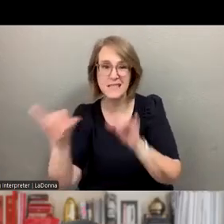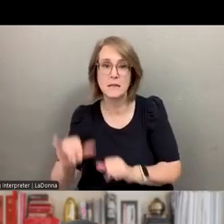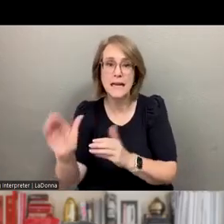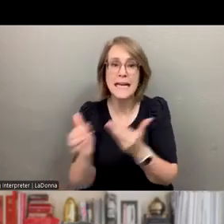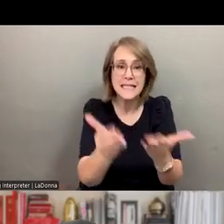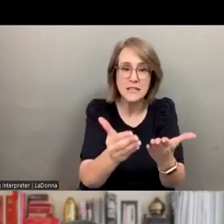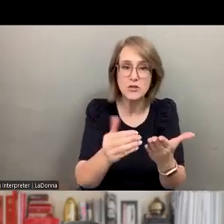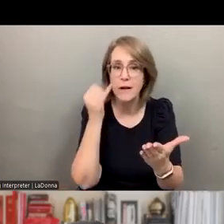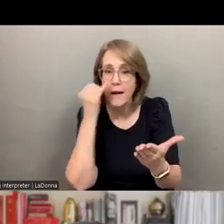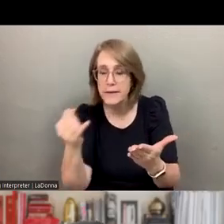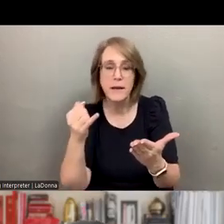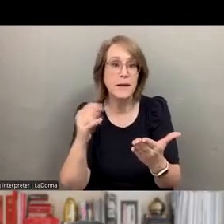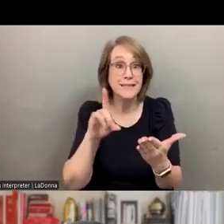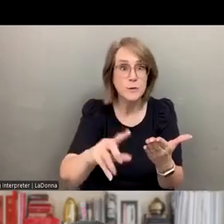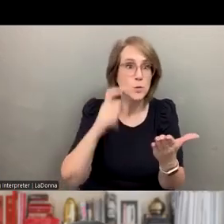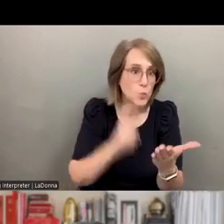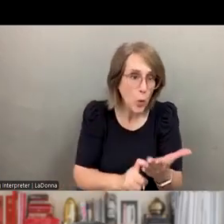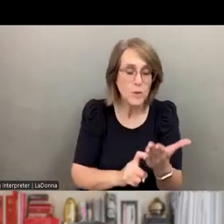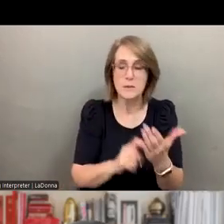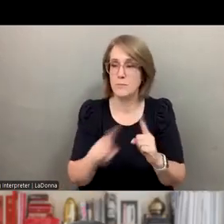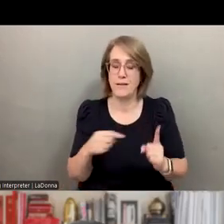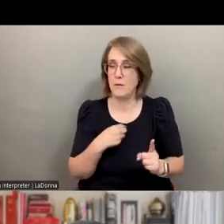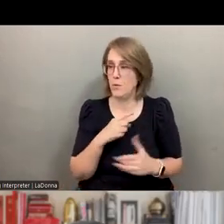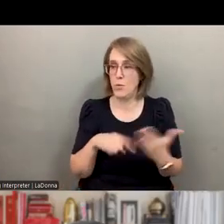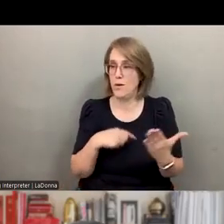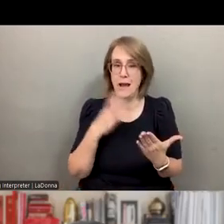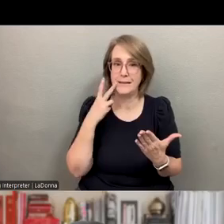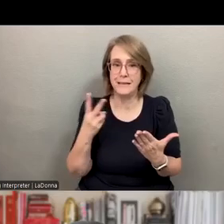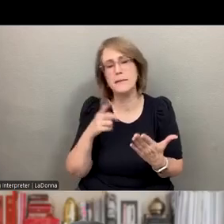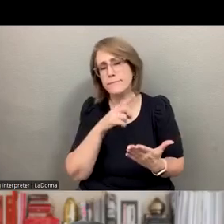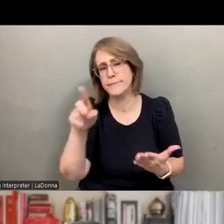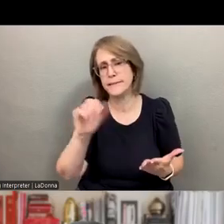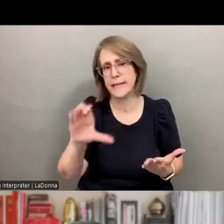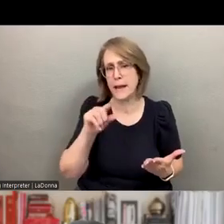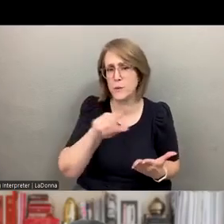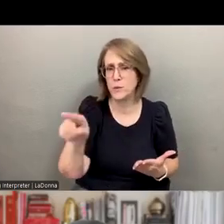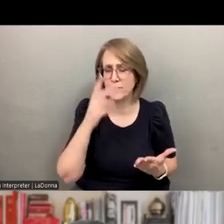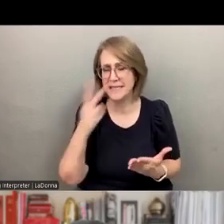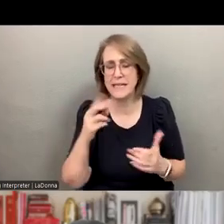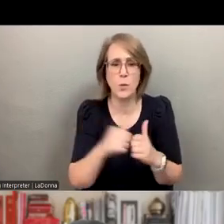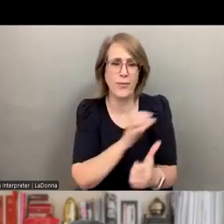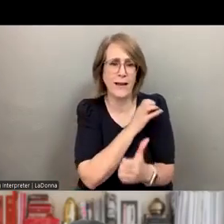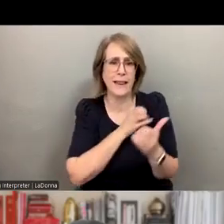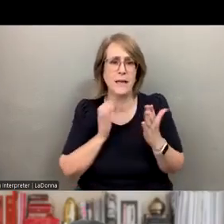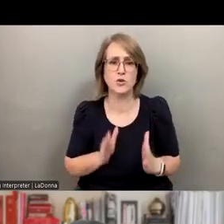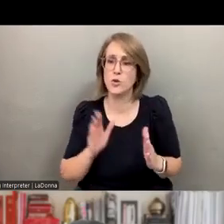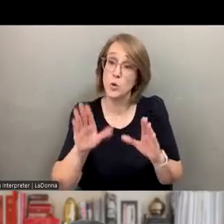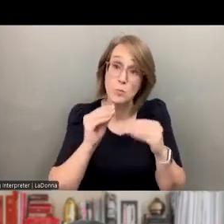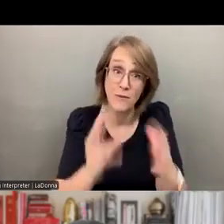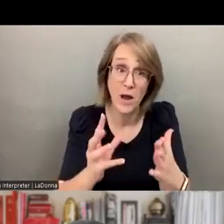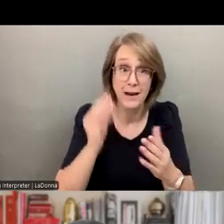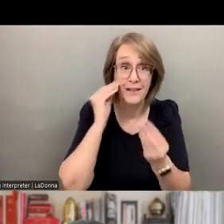suggestions and ideas and did you notice it? What I've seen with, and I'm sure Zach has seen this, where clinicians, when you provide